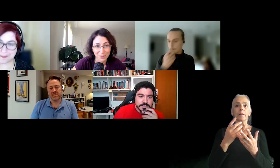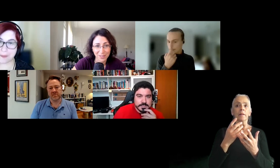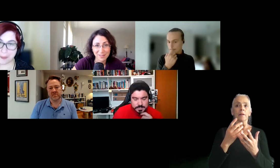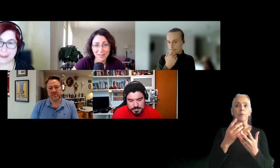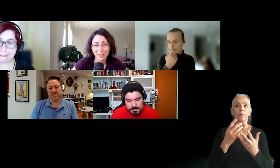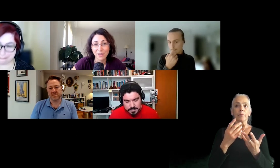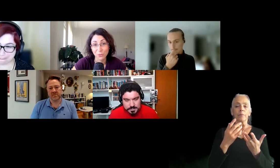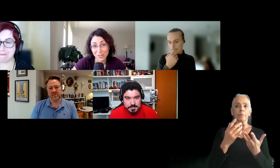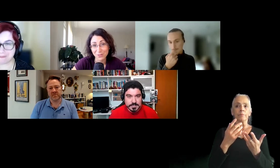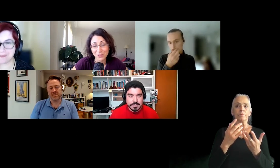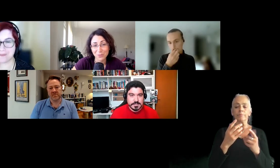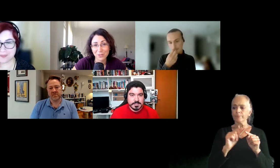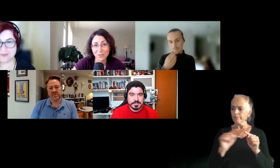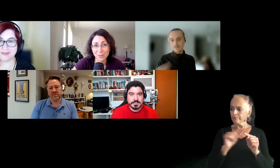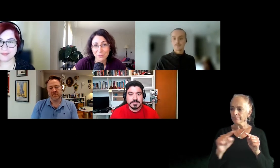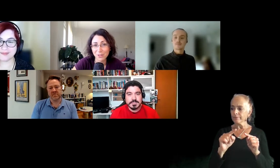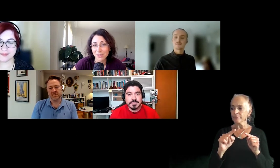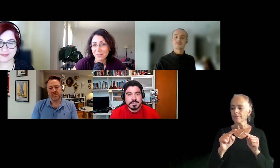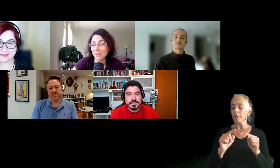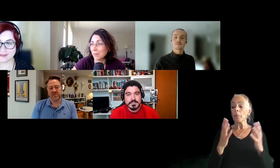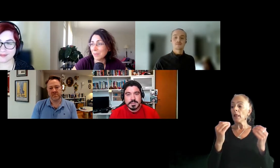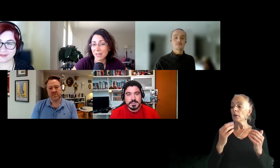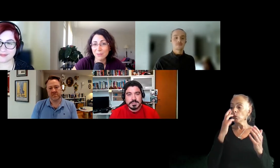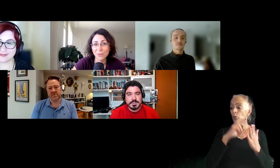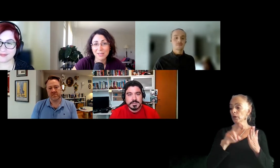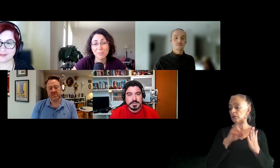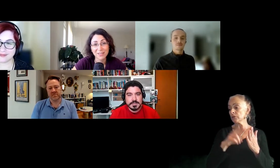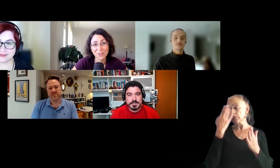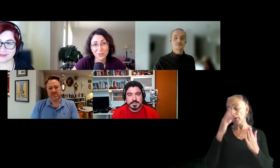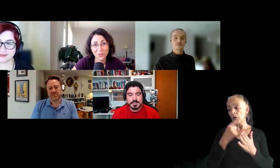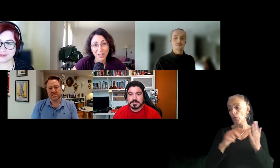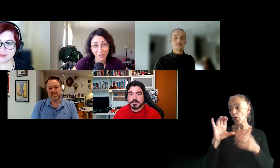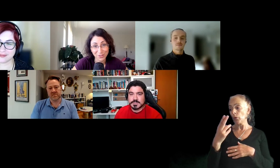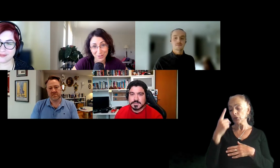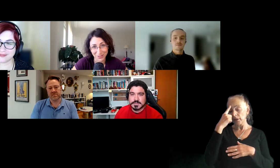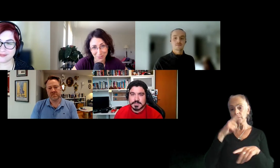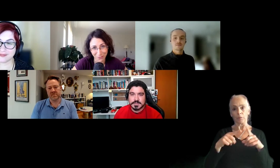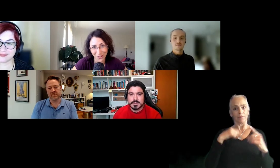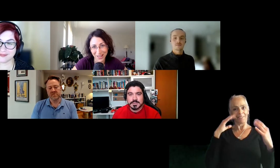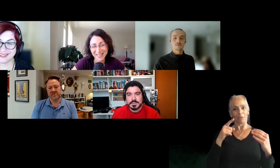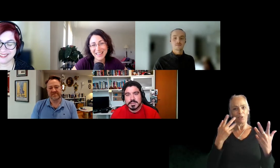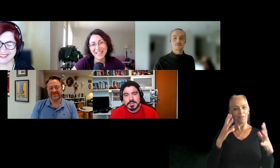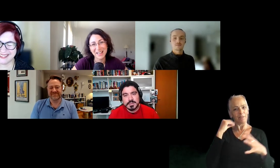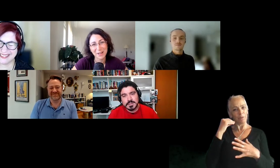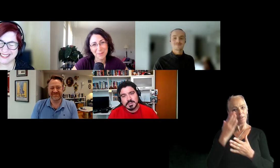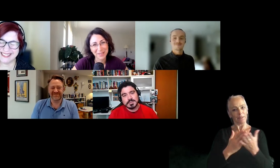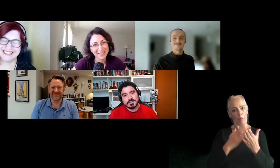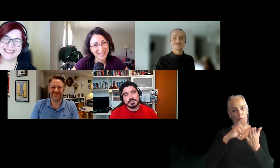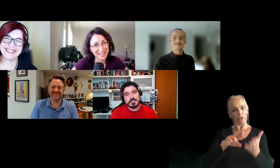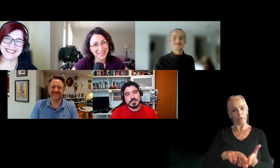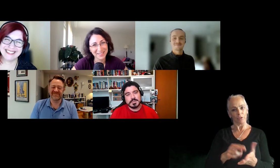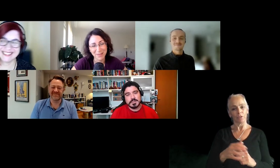sort of things. And for research, I don't know what, uh, Rich thinks, uh, but I would expect you to have done some research before, um,